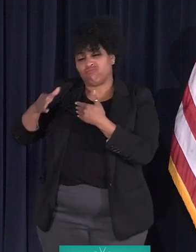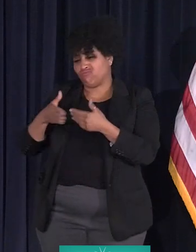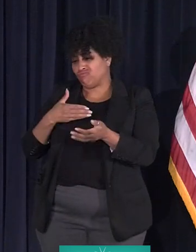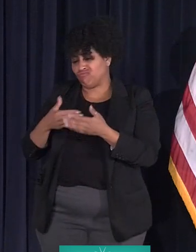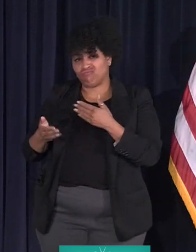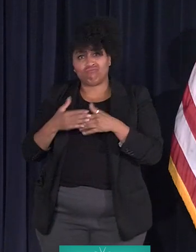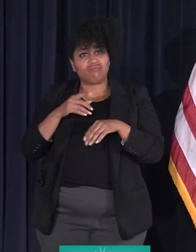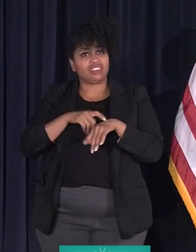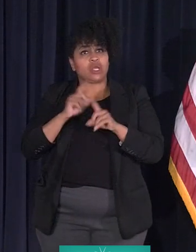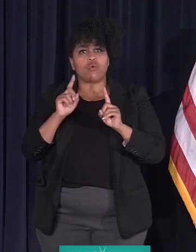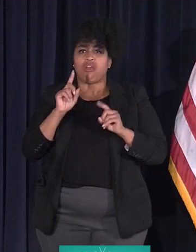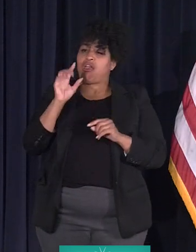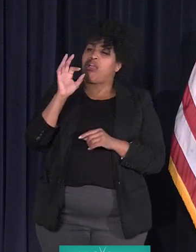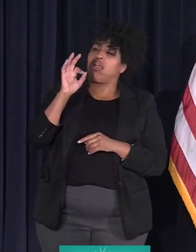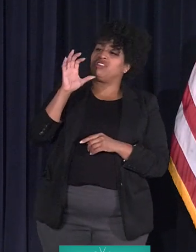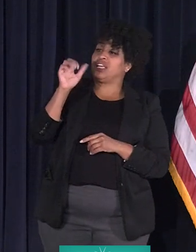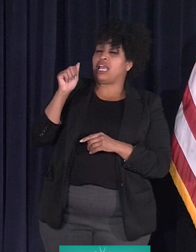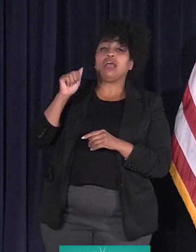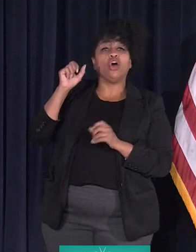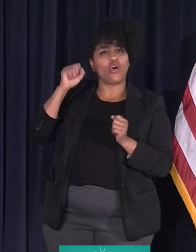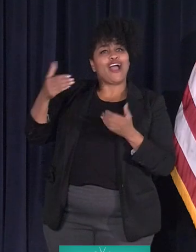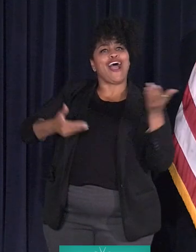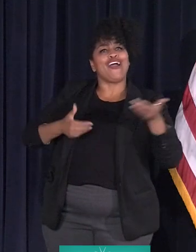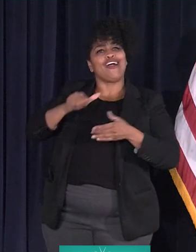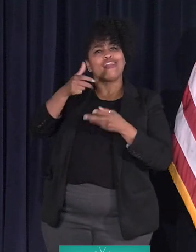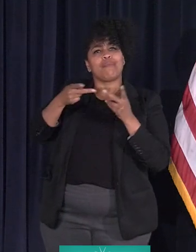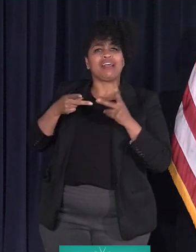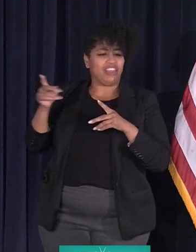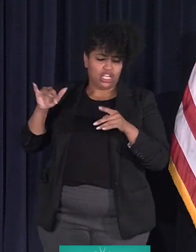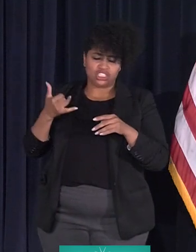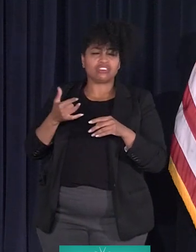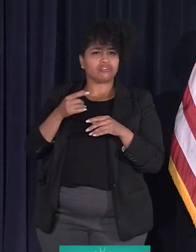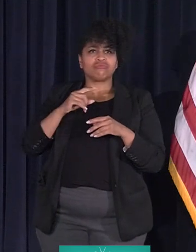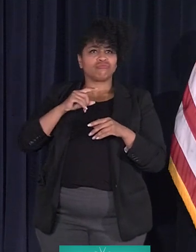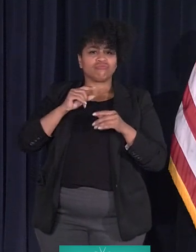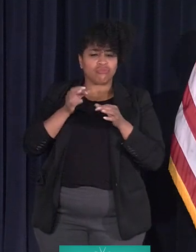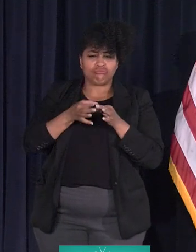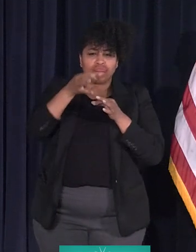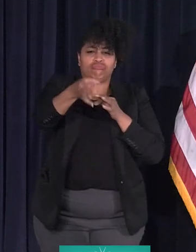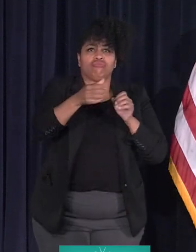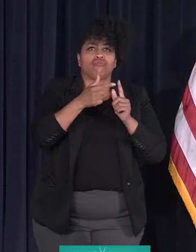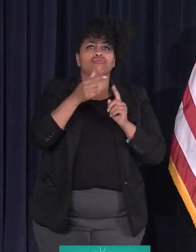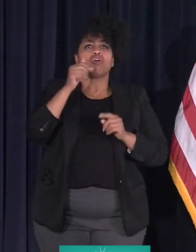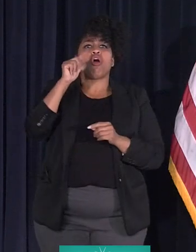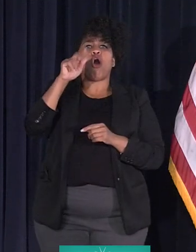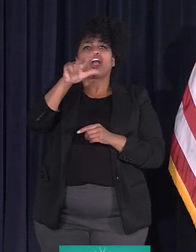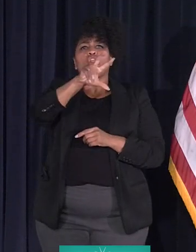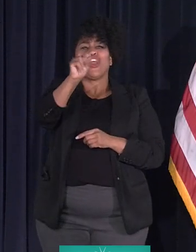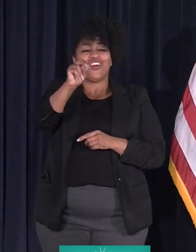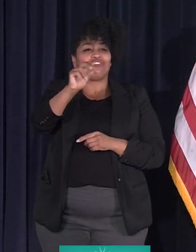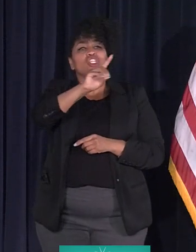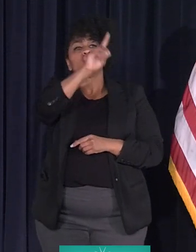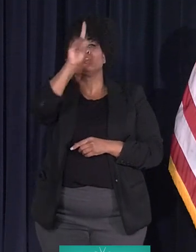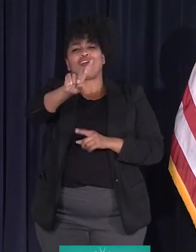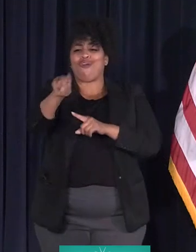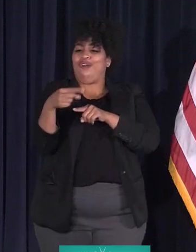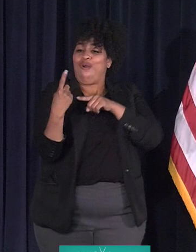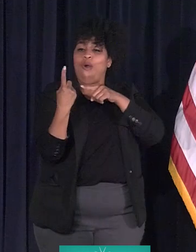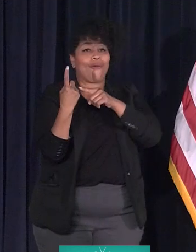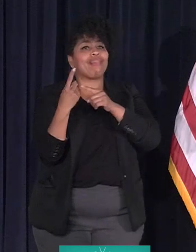period where FCA was allowed to hire from other places, they just extended to August 30th, a Detroit-only